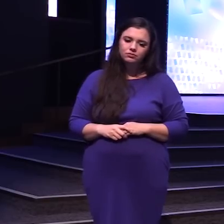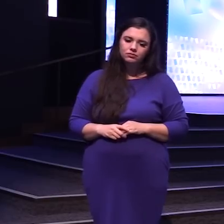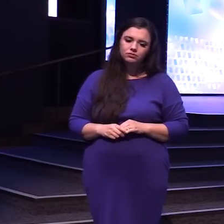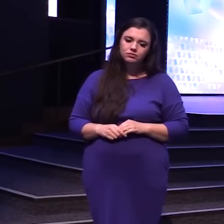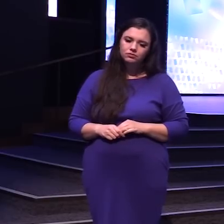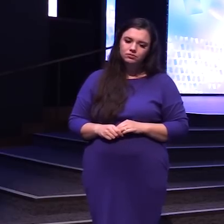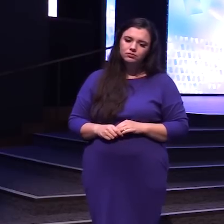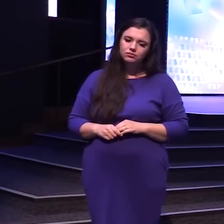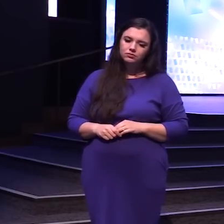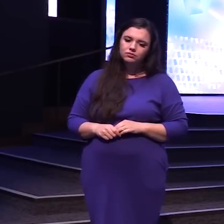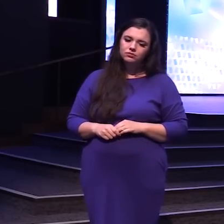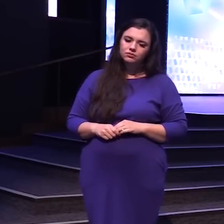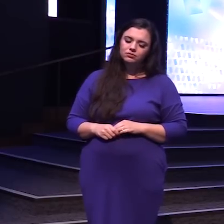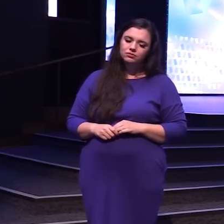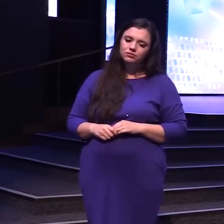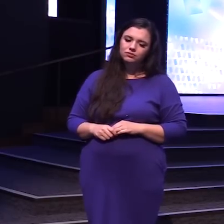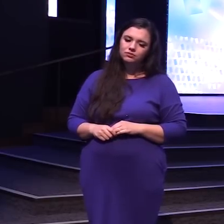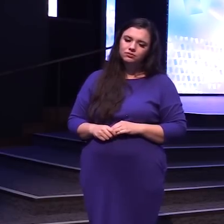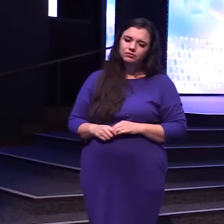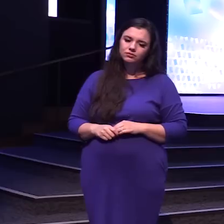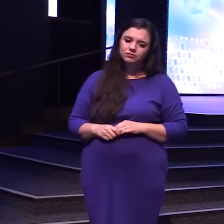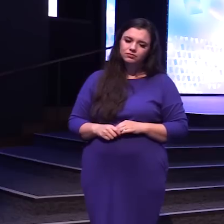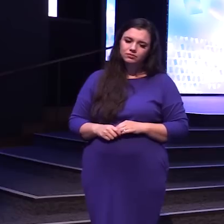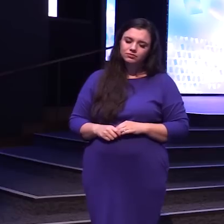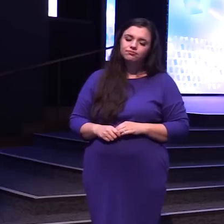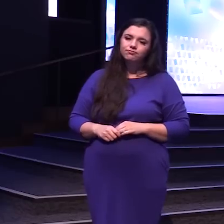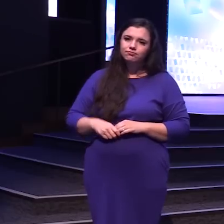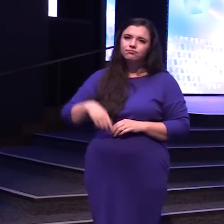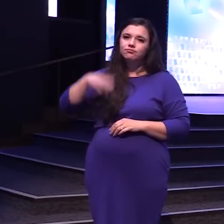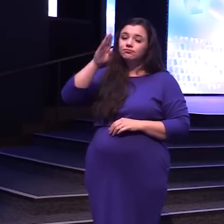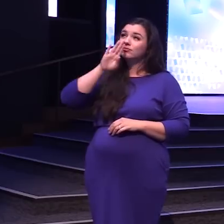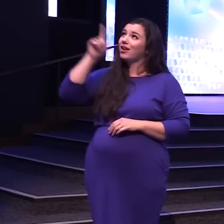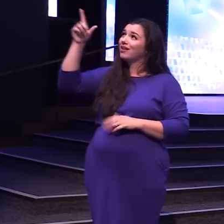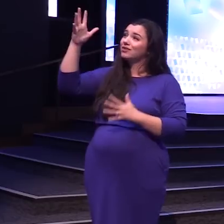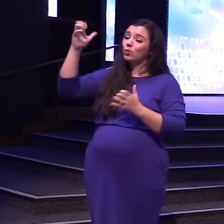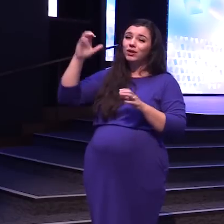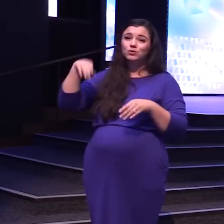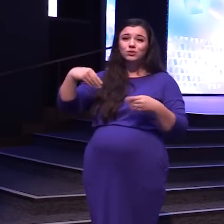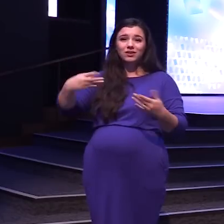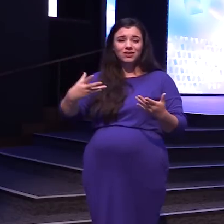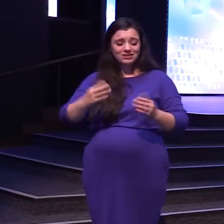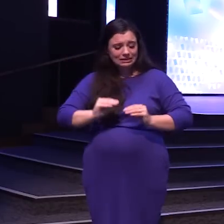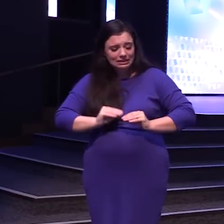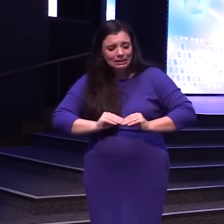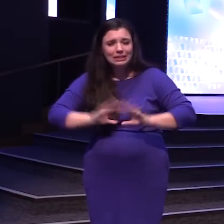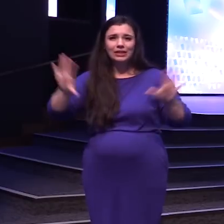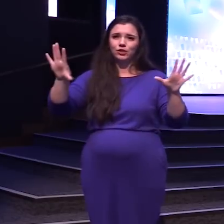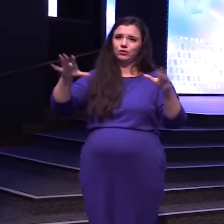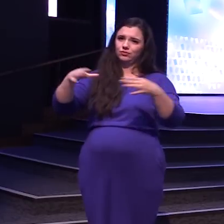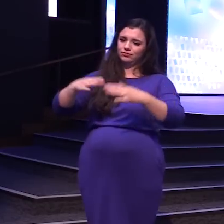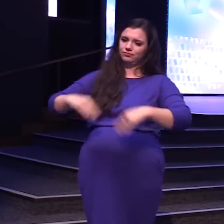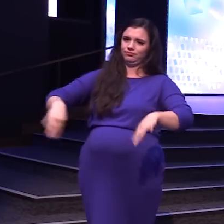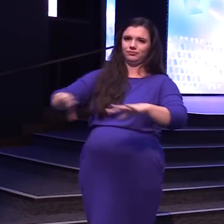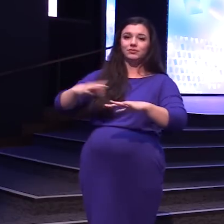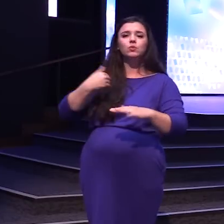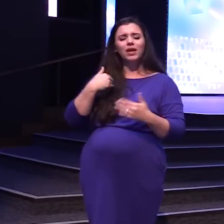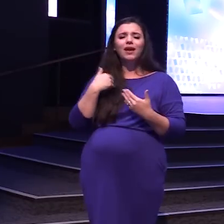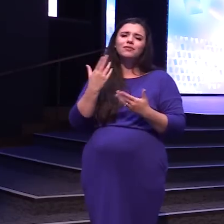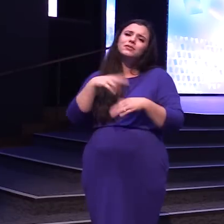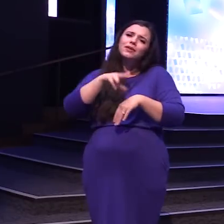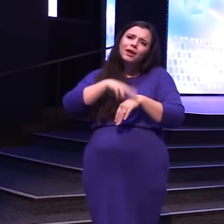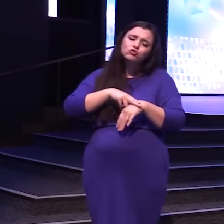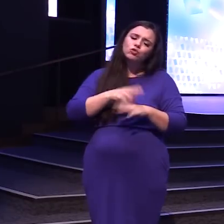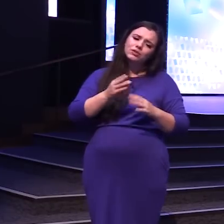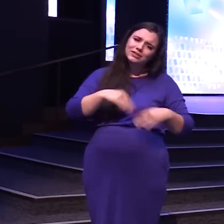God wants to give us A clear territory And we have You know Practical natural territory